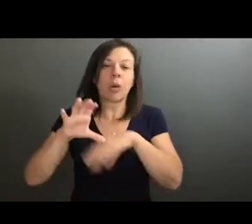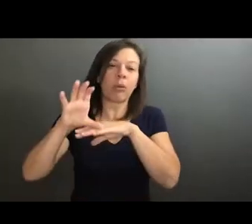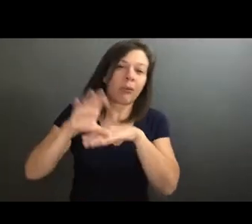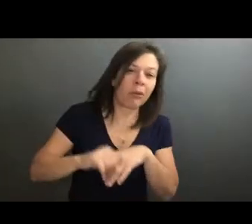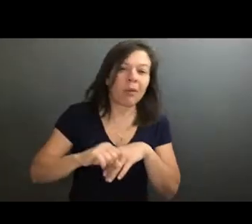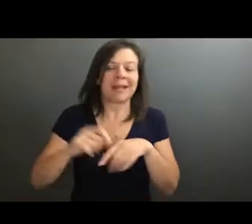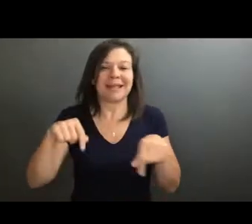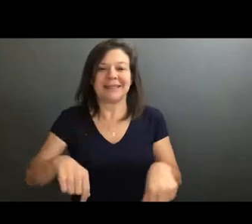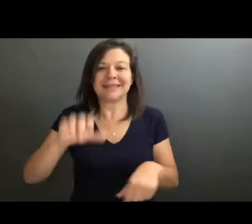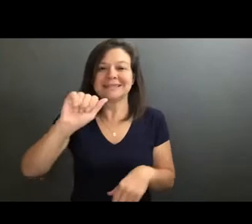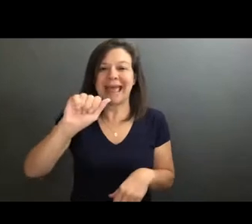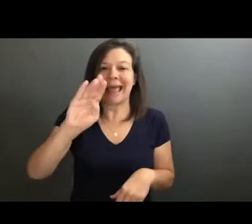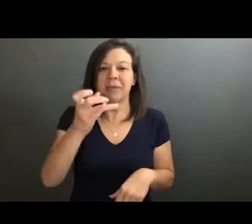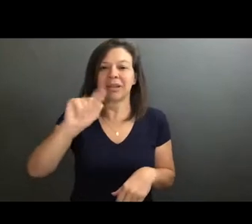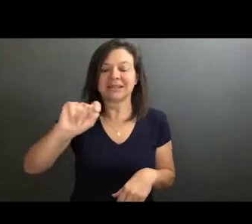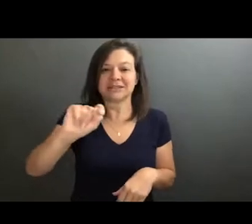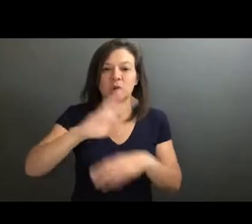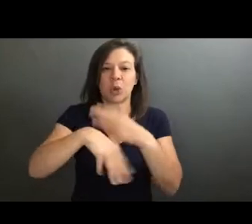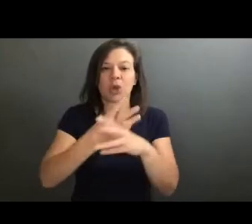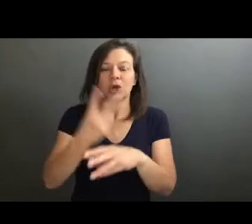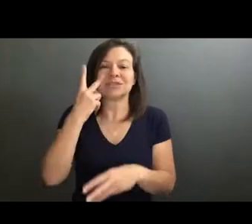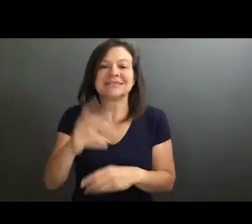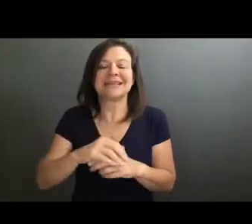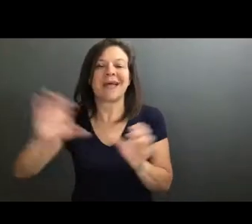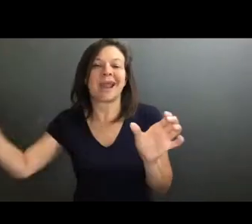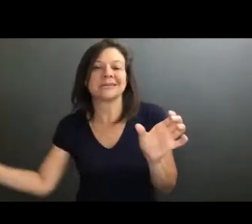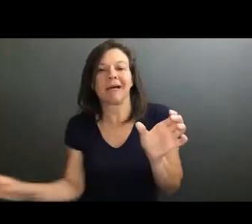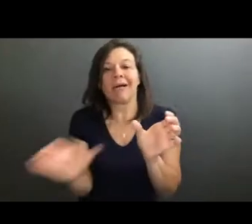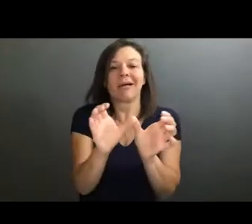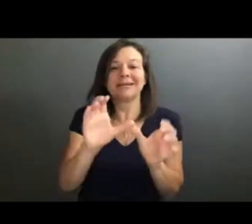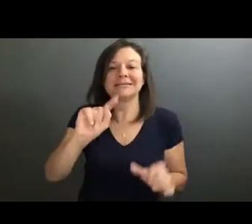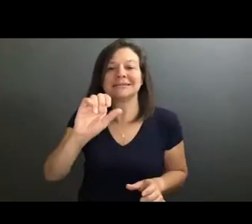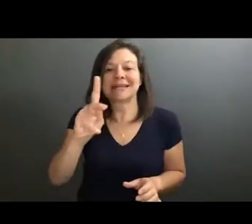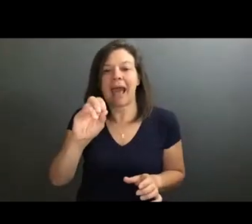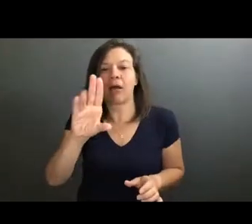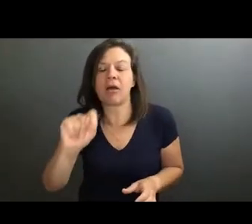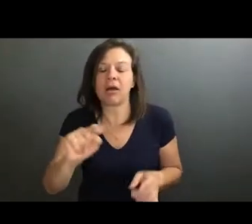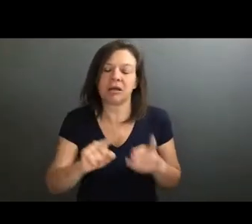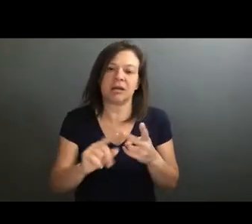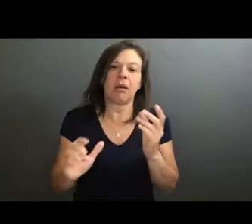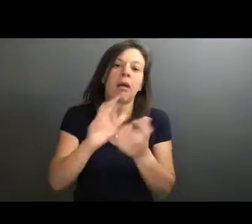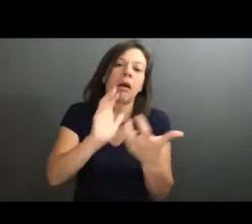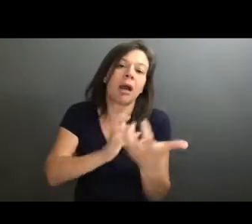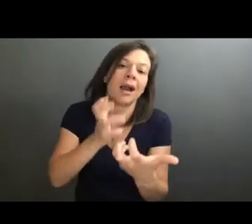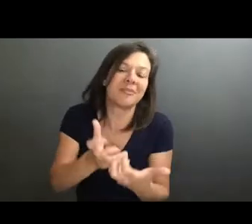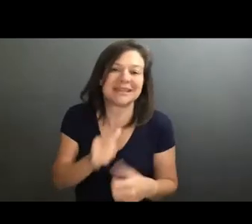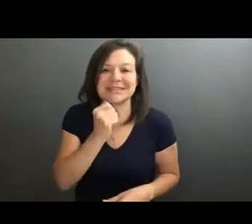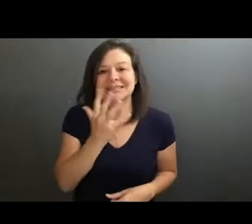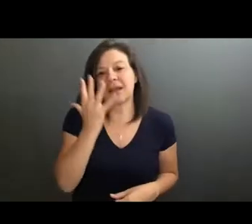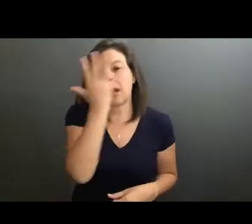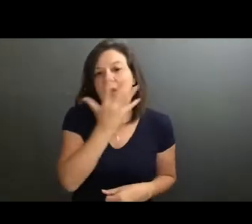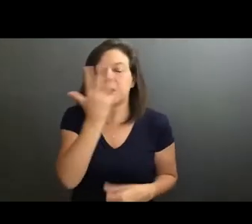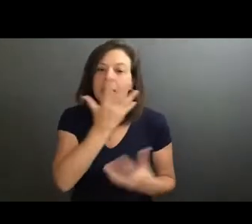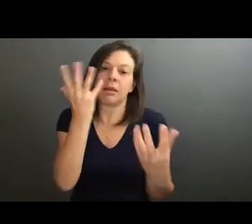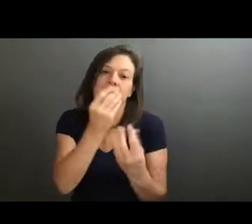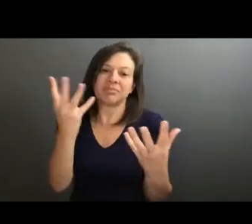ableist world, if you will, to view it as a tack on or accommodation or not aesthetically pleasing, you know, like you'd ideally want the video without the